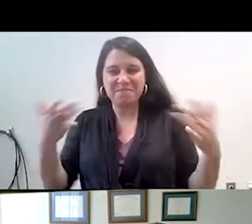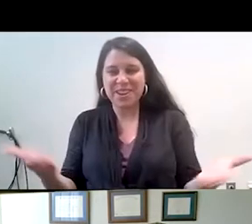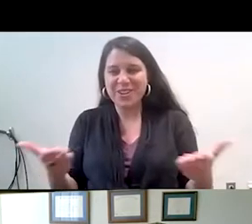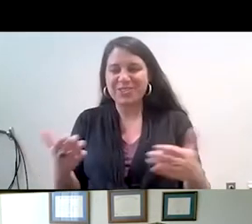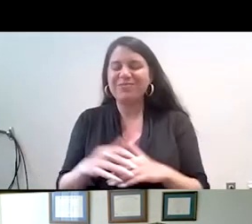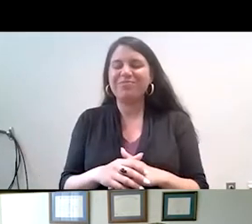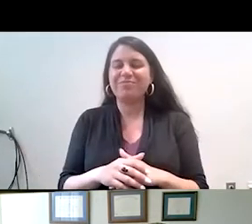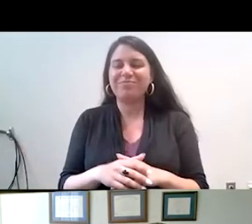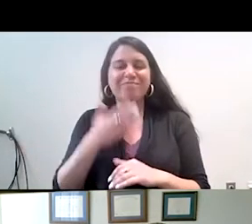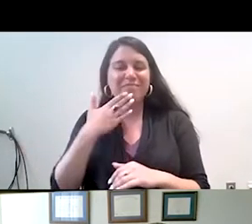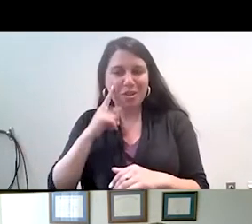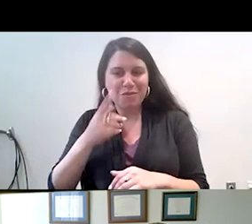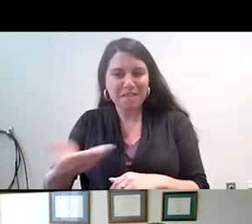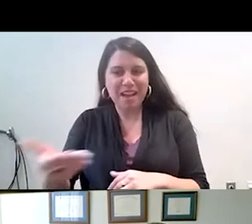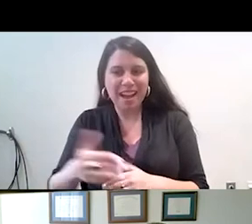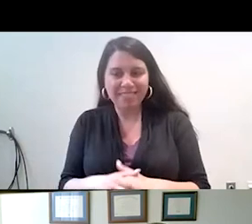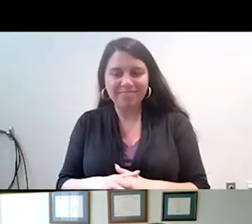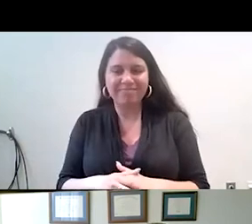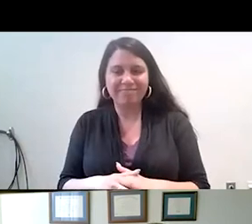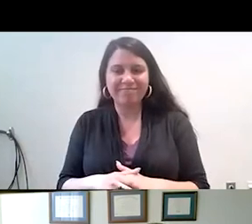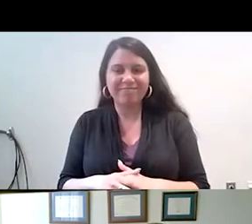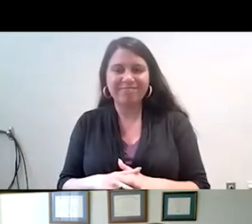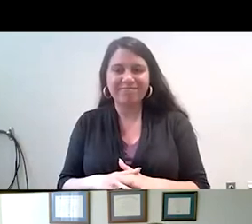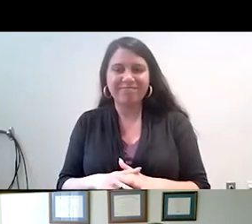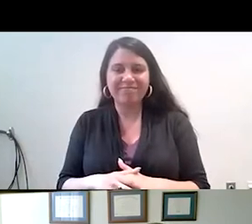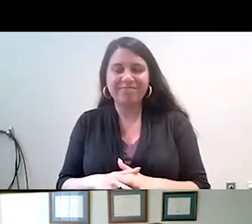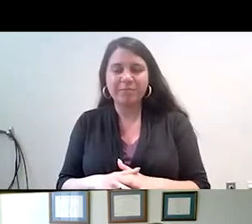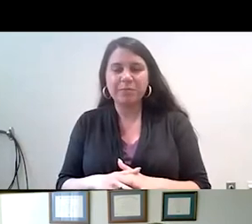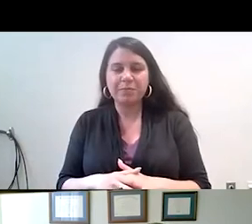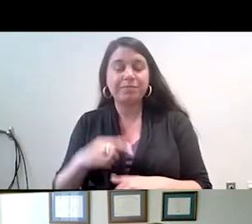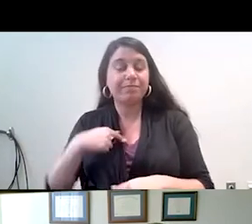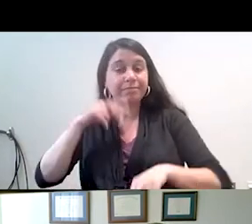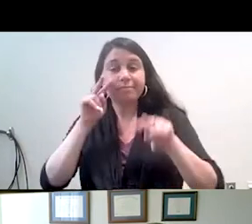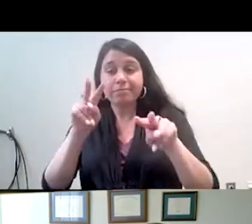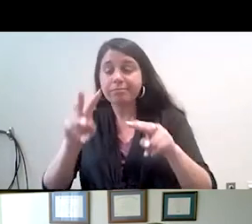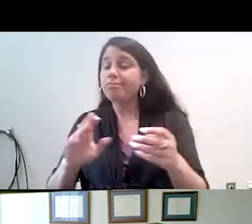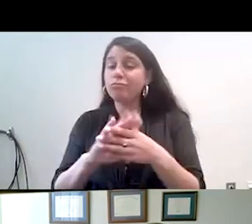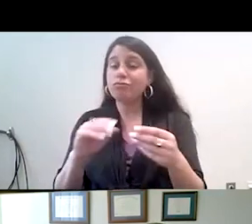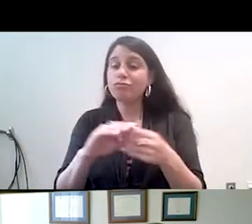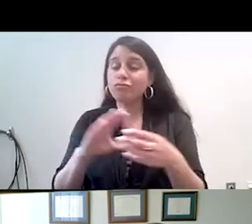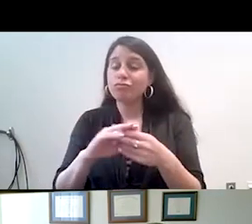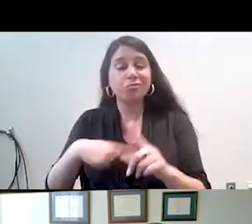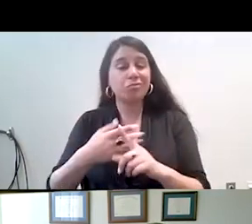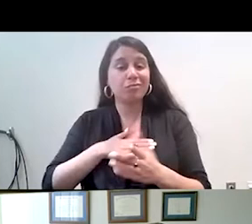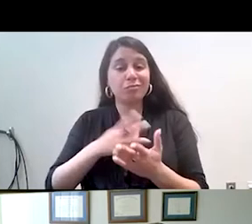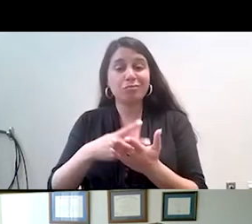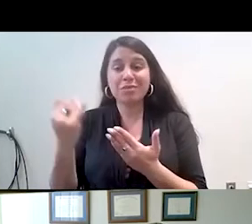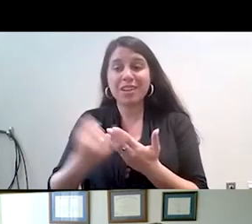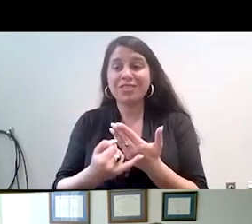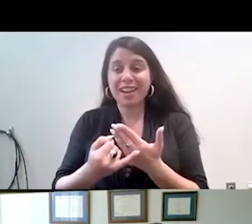for inviting me. And I am really looking forward to telling you about my project,